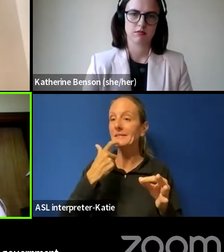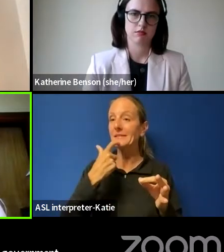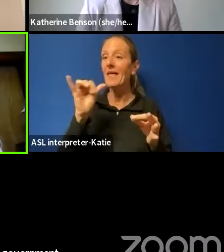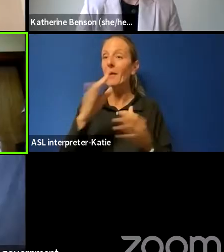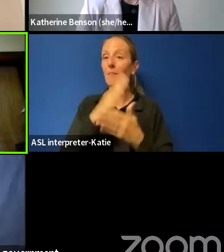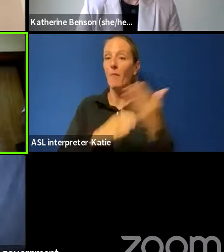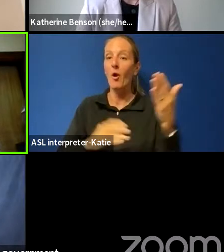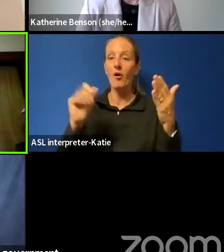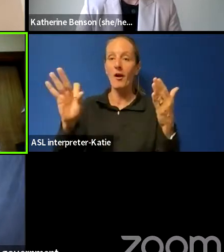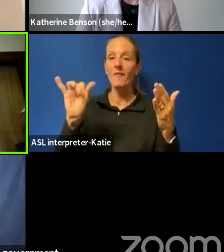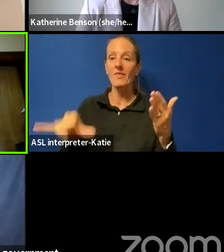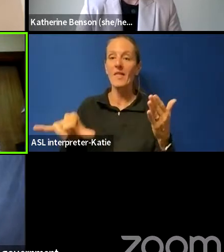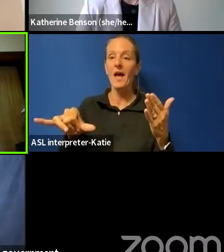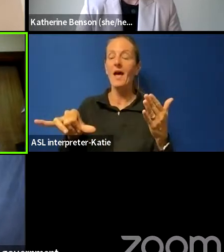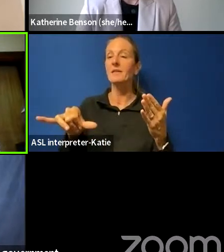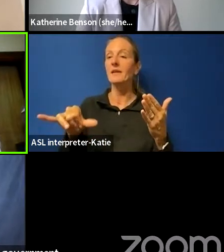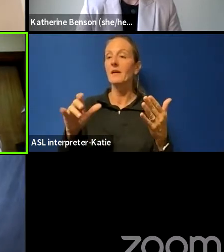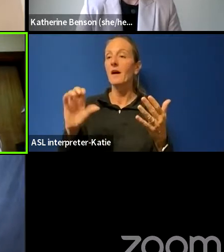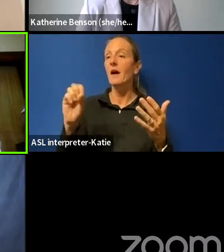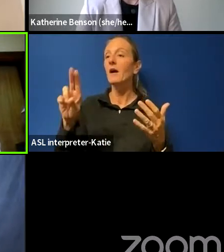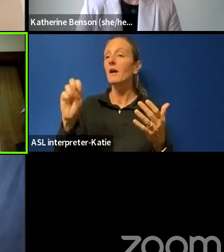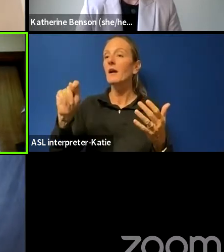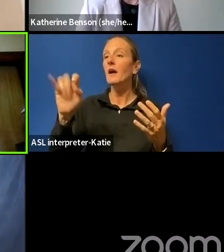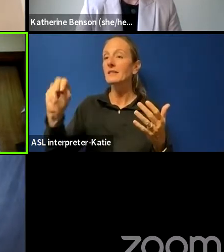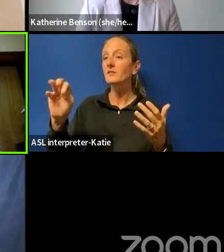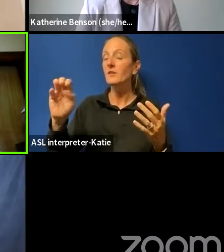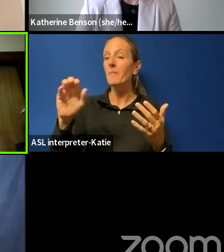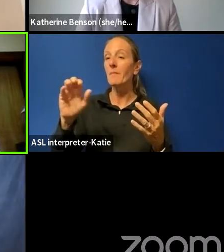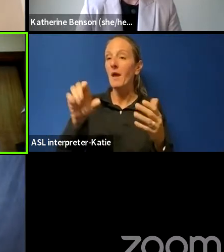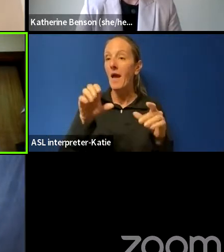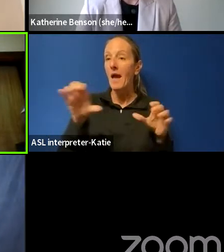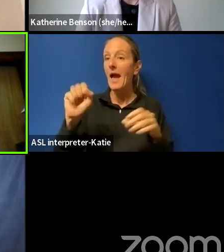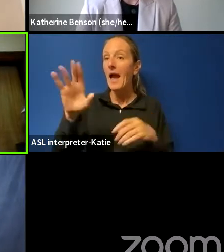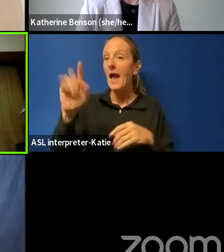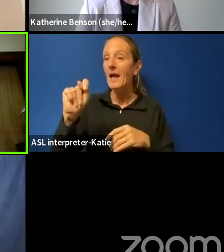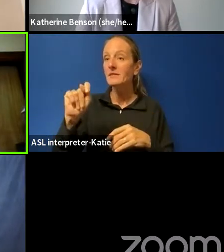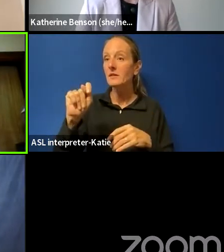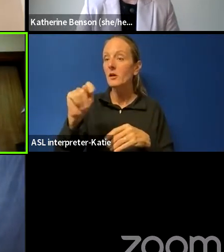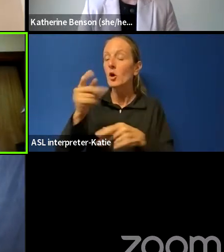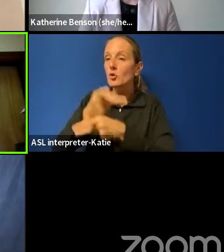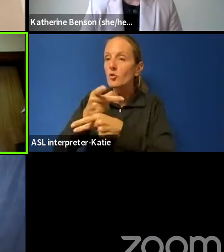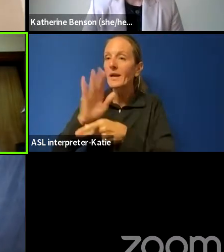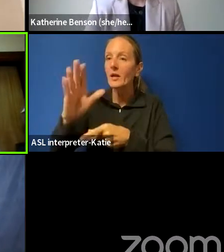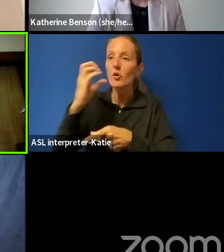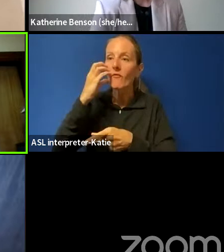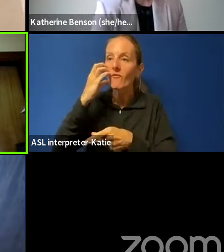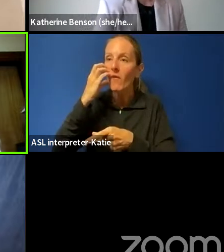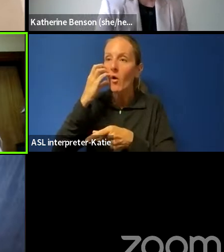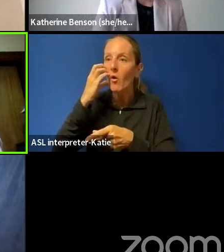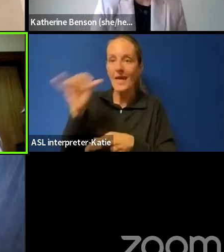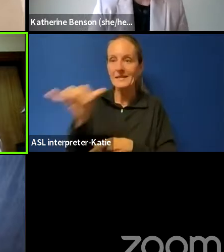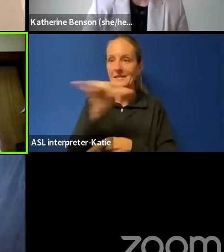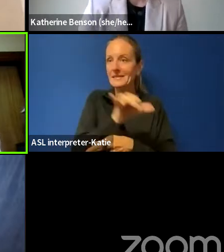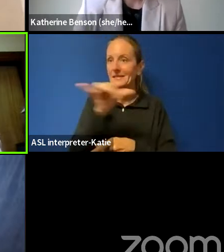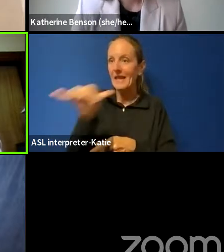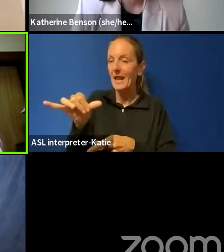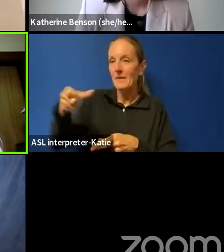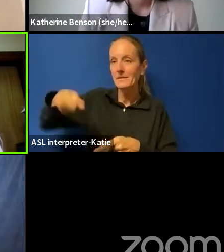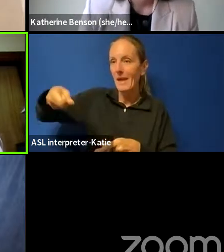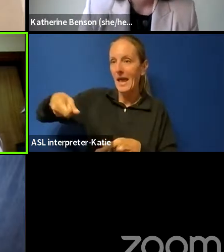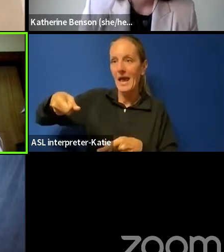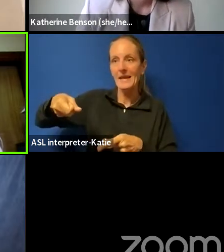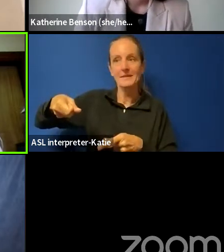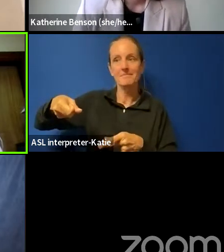that treats your phone as if it's luggage is actually unconstitutional. It's against Section 8. It's an